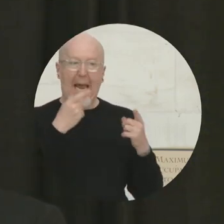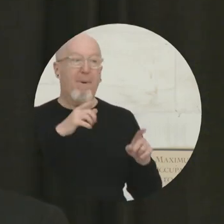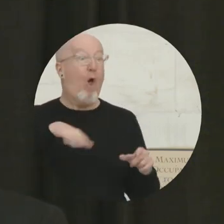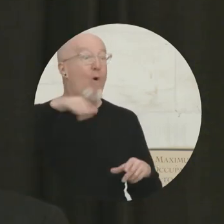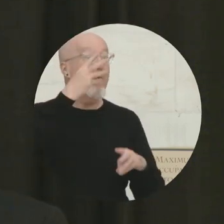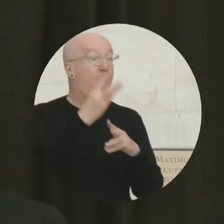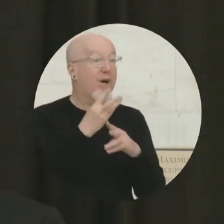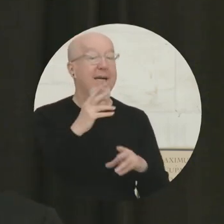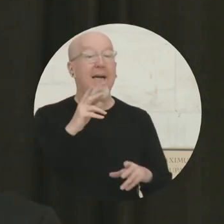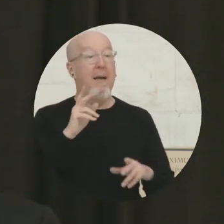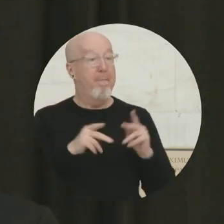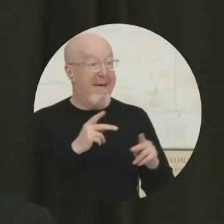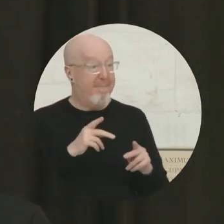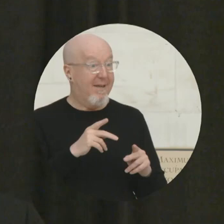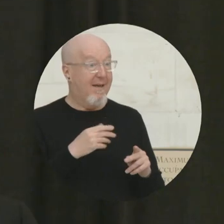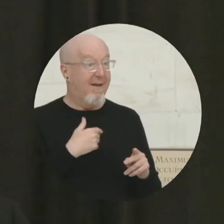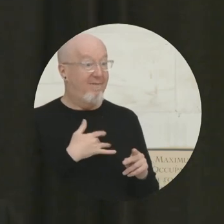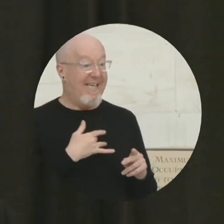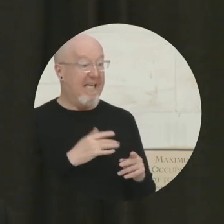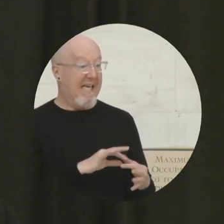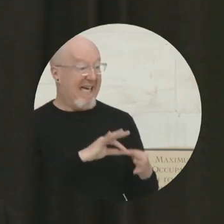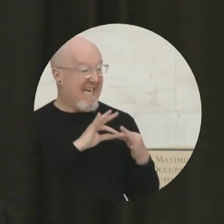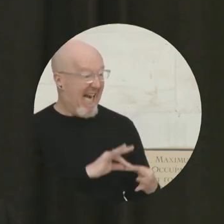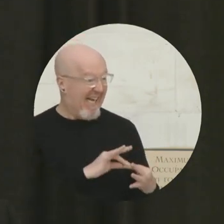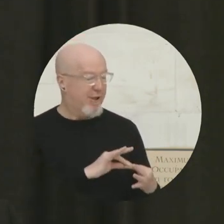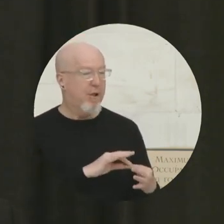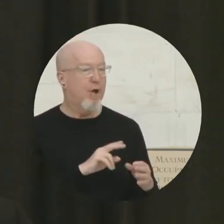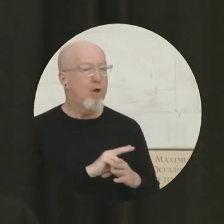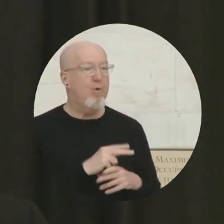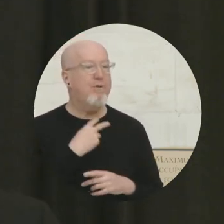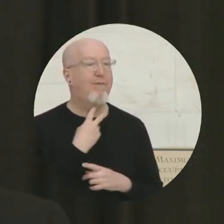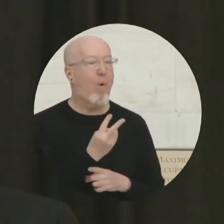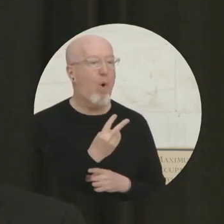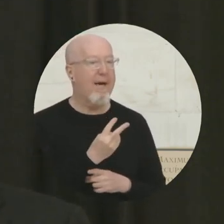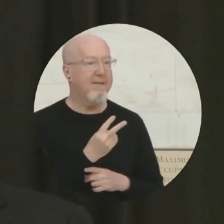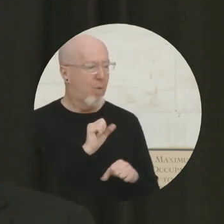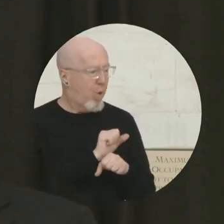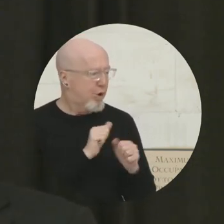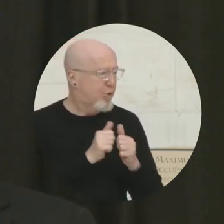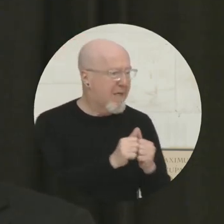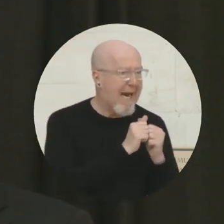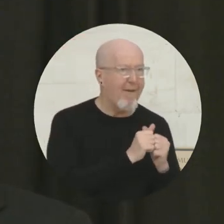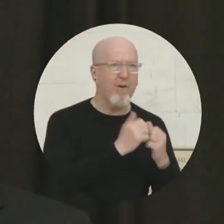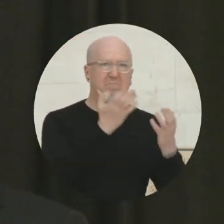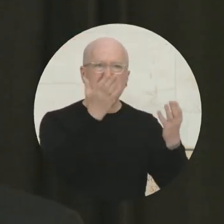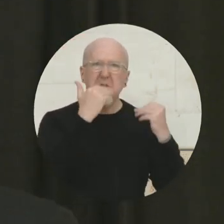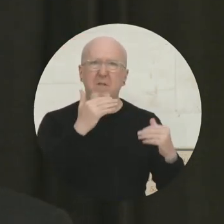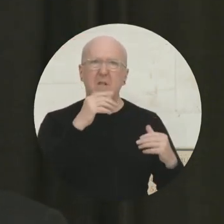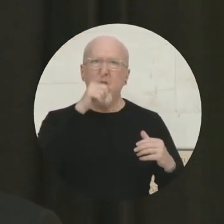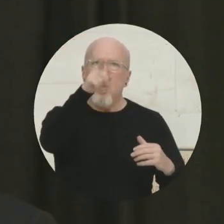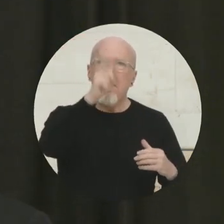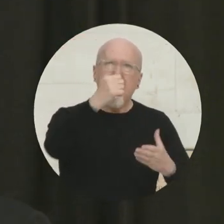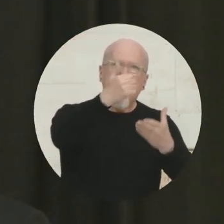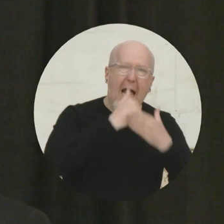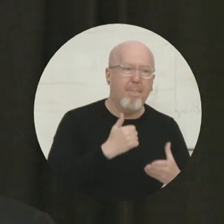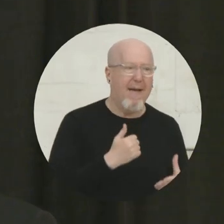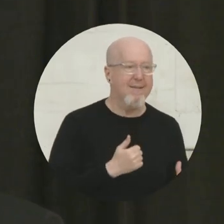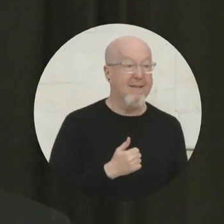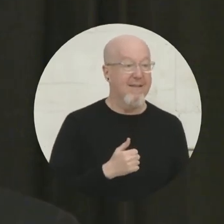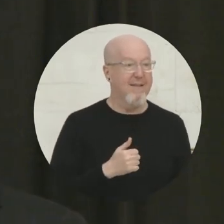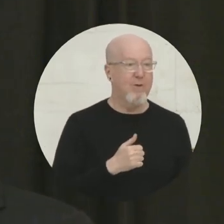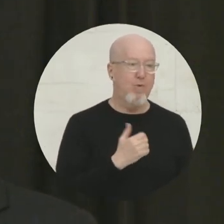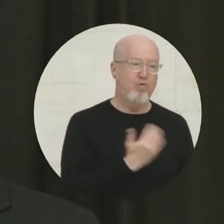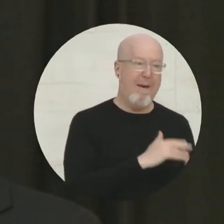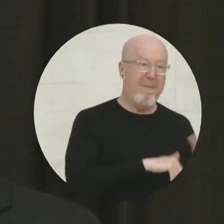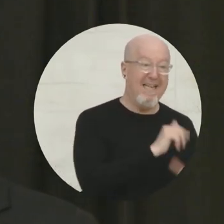individuals with connections, they use voice. They work together to rebuild their communities. And people who don't feel connected, those